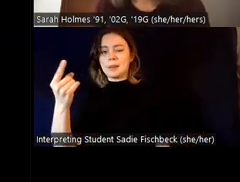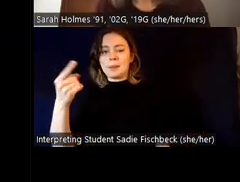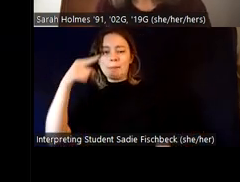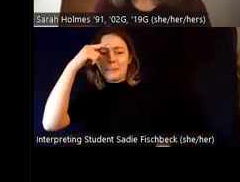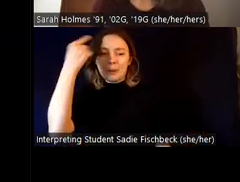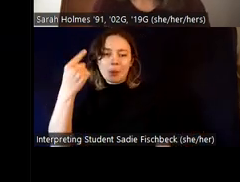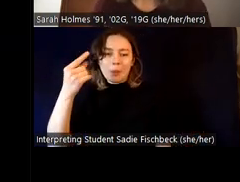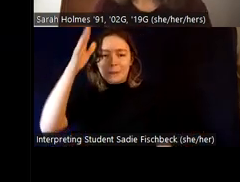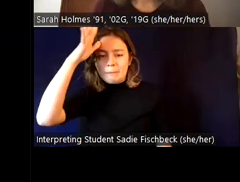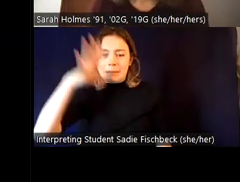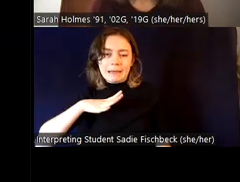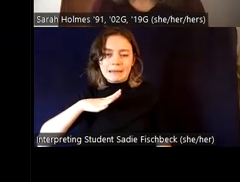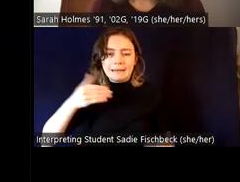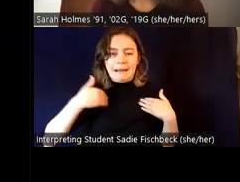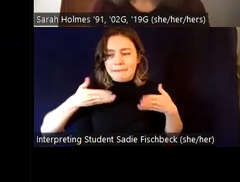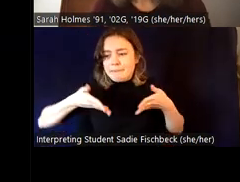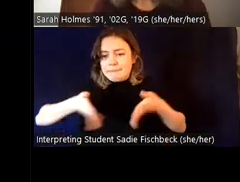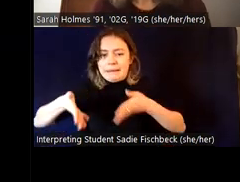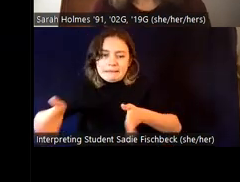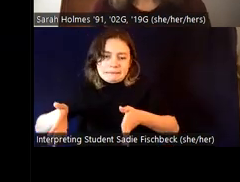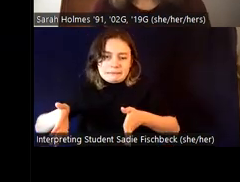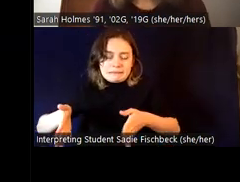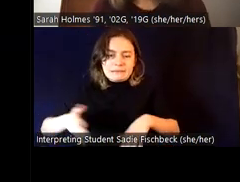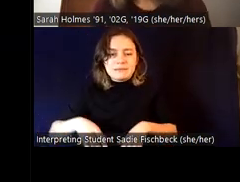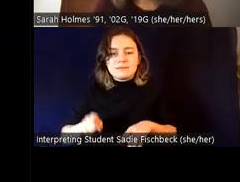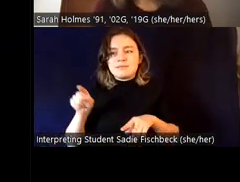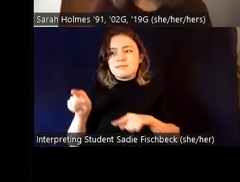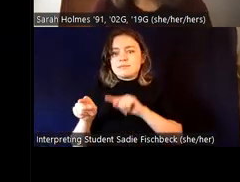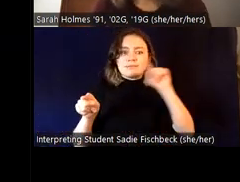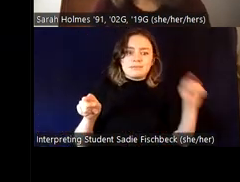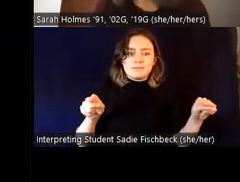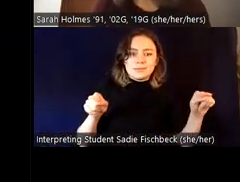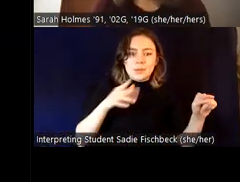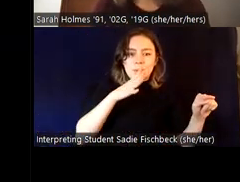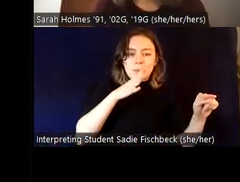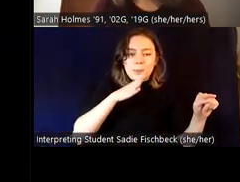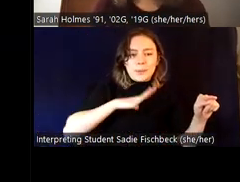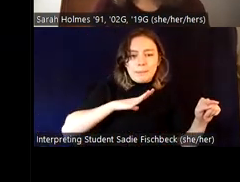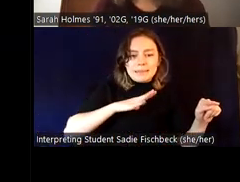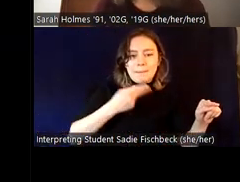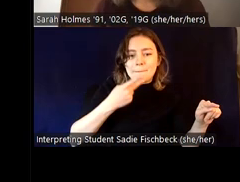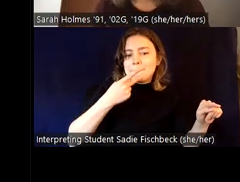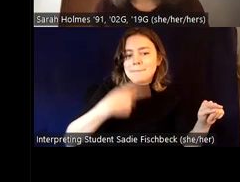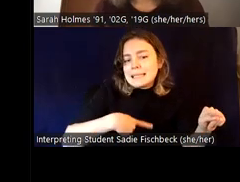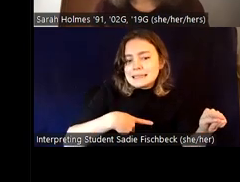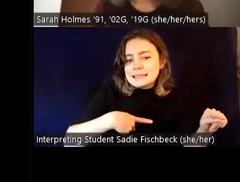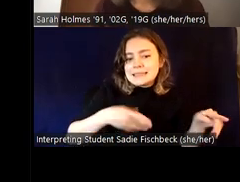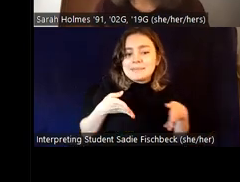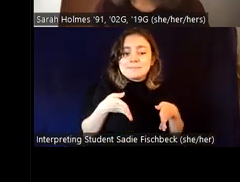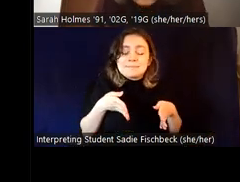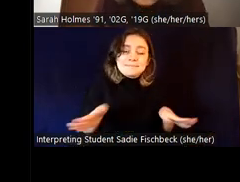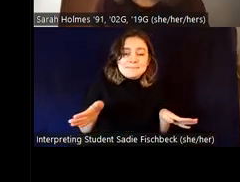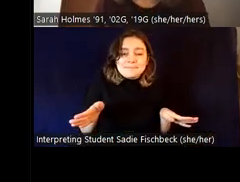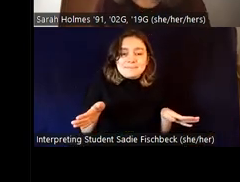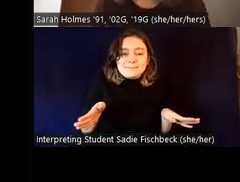pants. Maybe who knows if they're on zoom. Um, and then the other is, you know, vaguely pink stick figure wearing either a